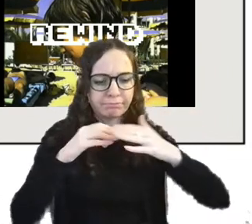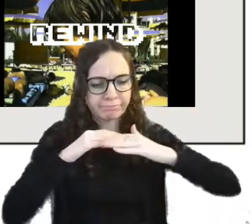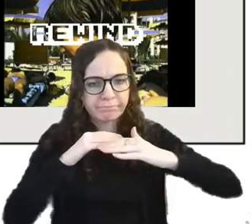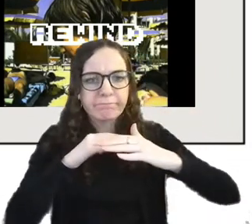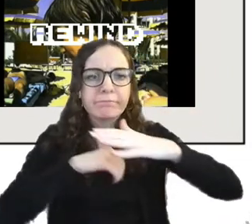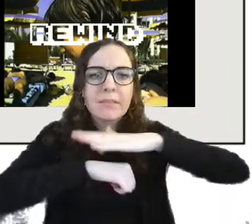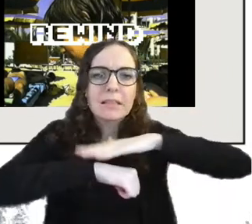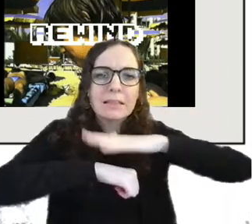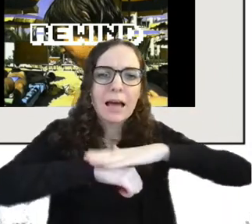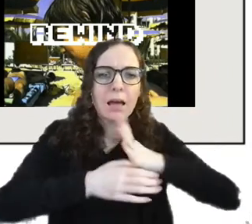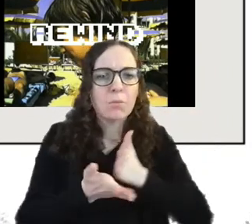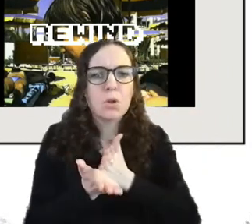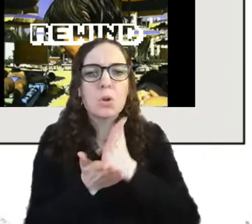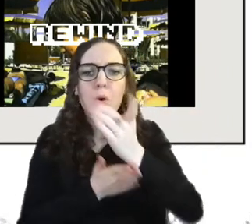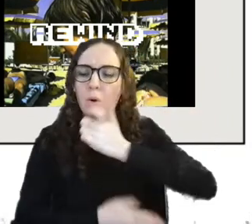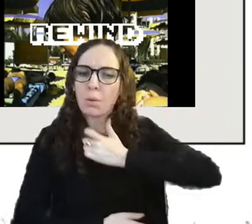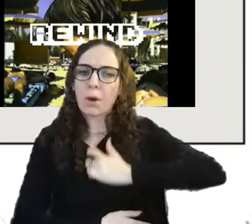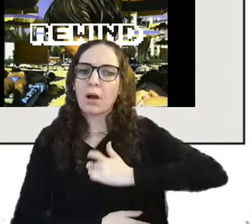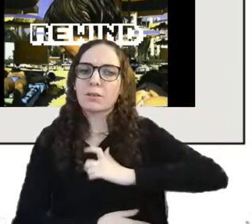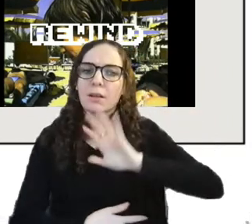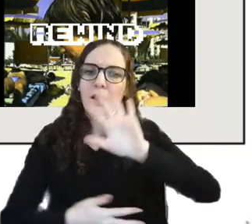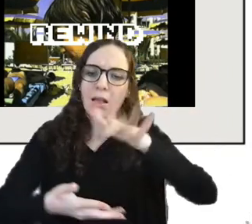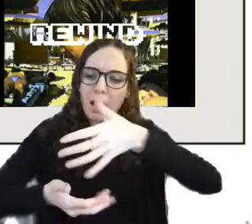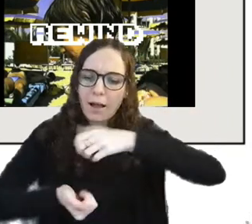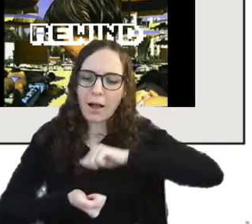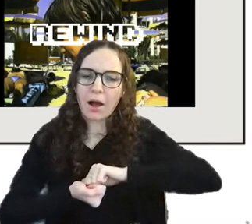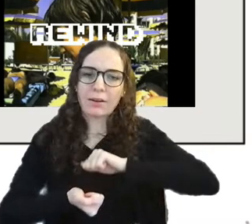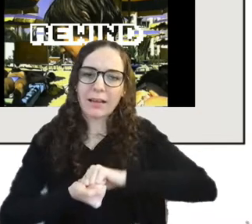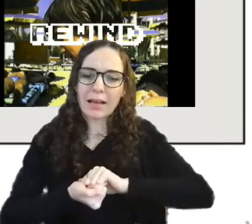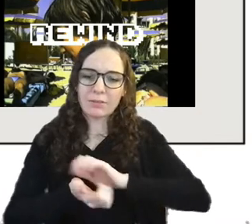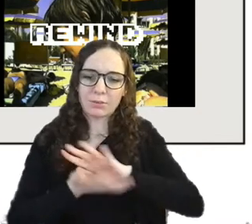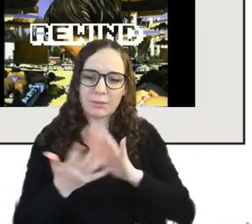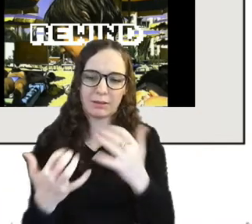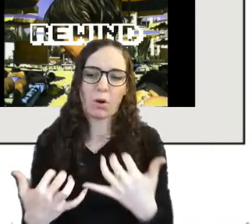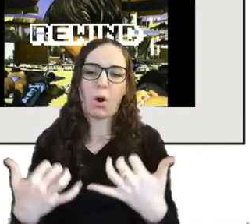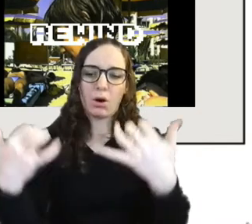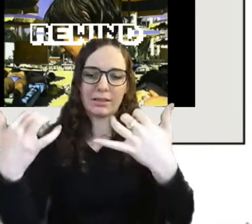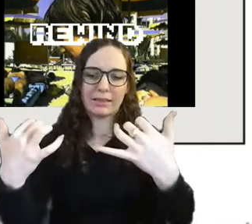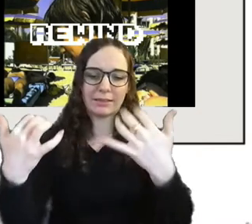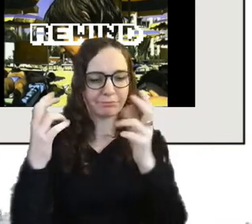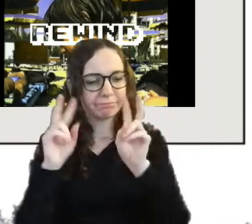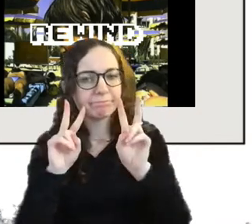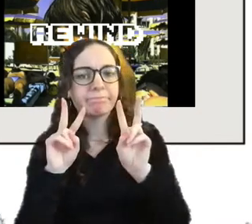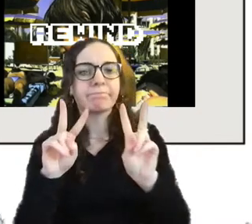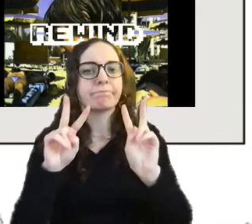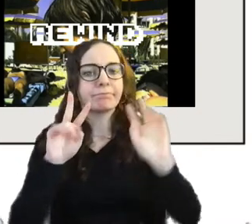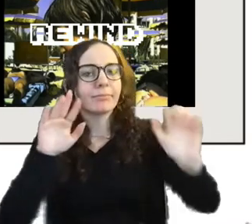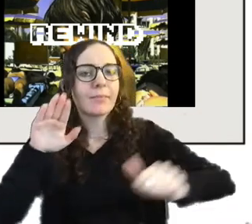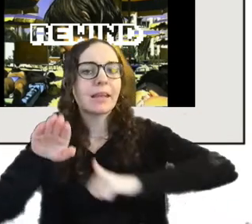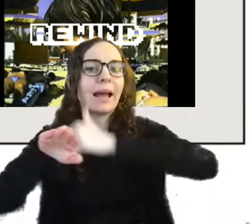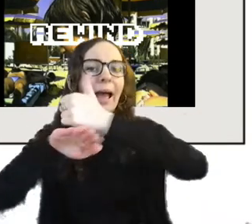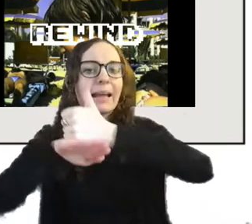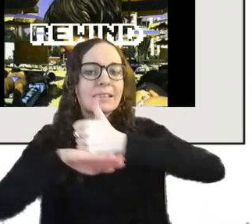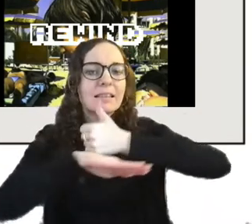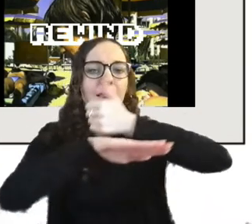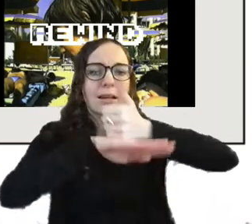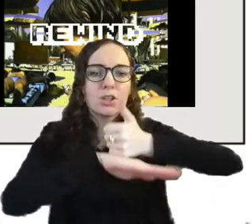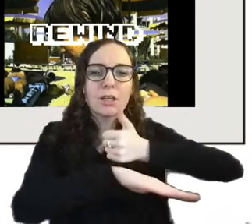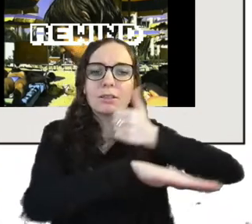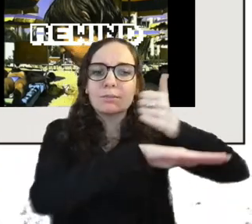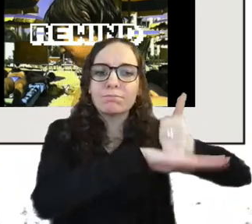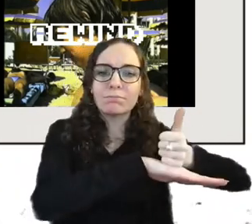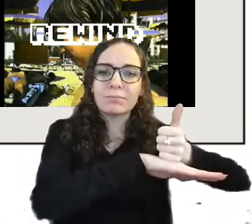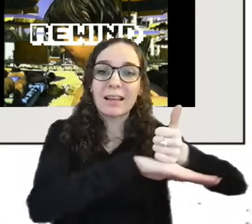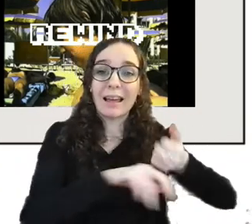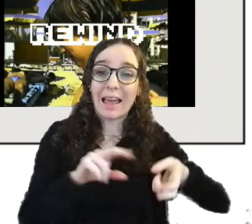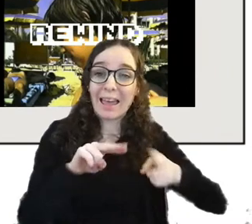and so the audience is confronted with sort of installations and if you're as old as i am you kind of if you